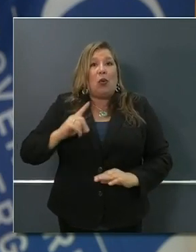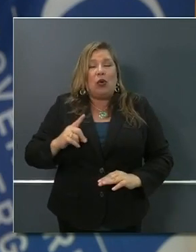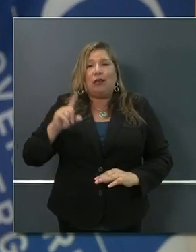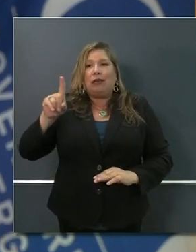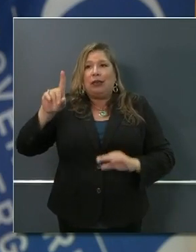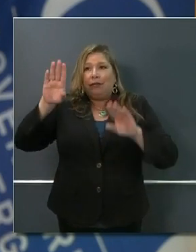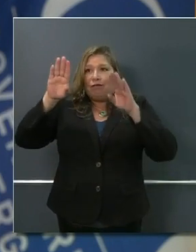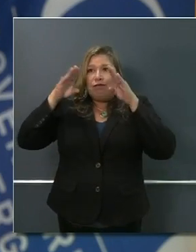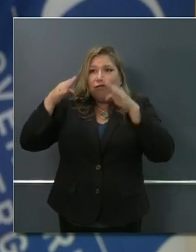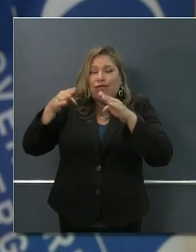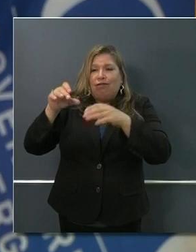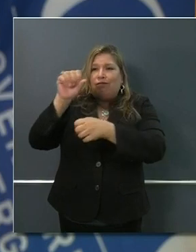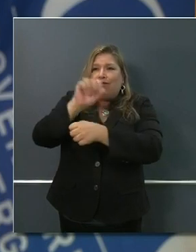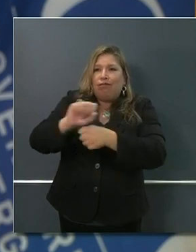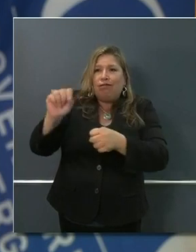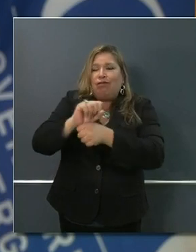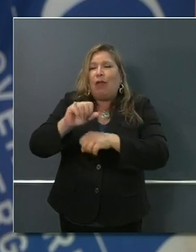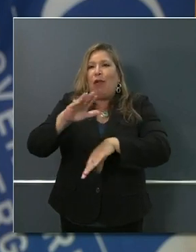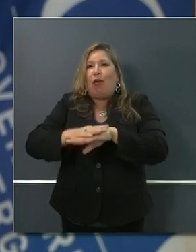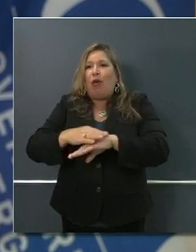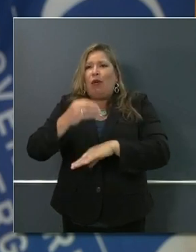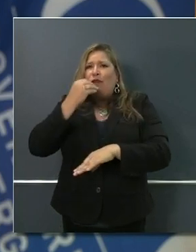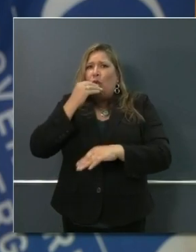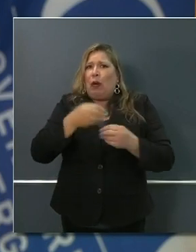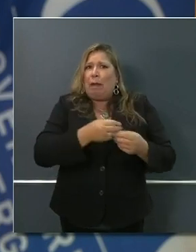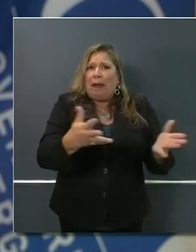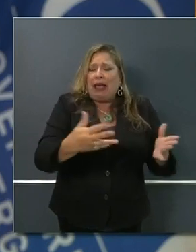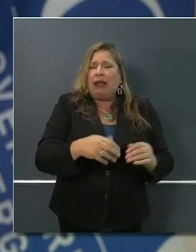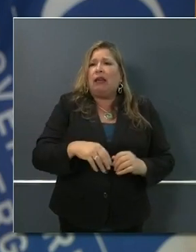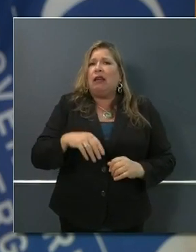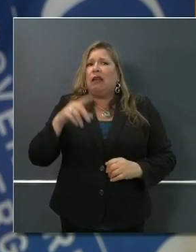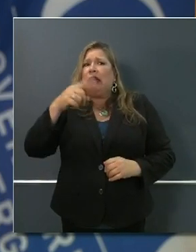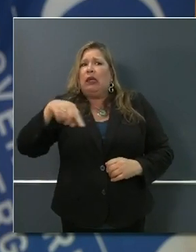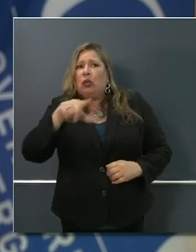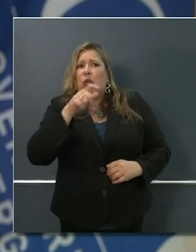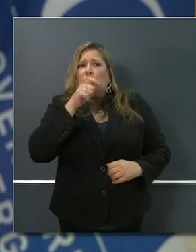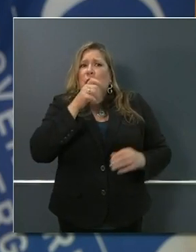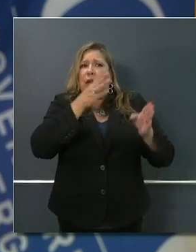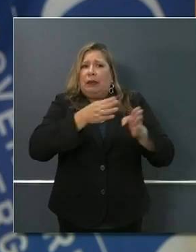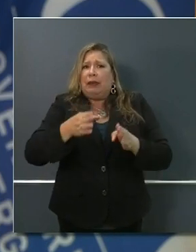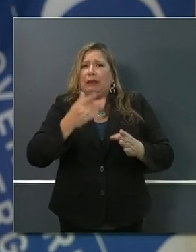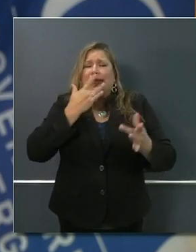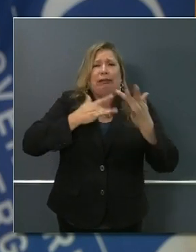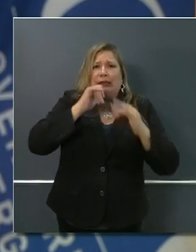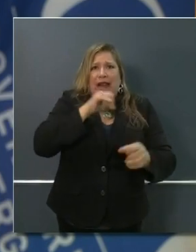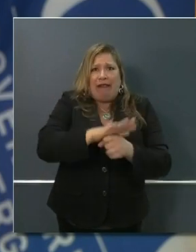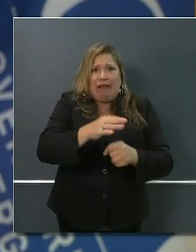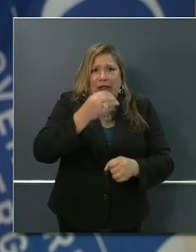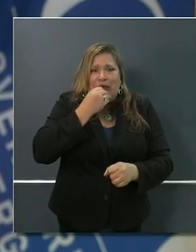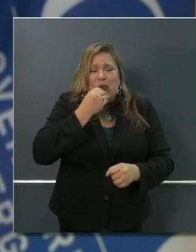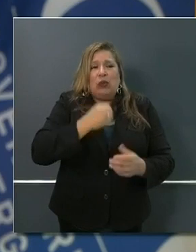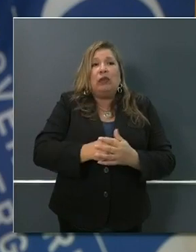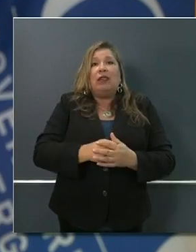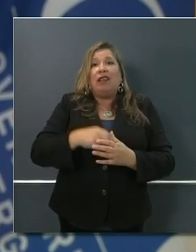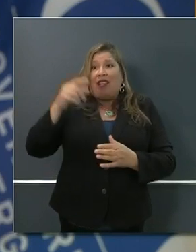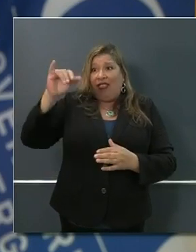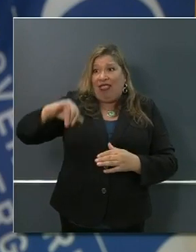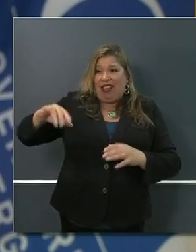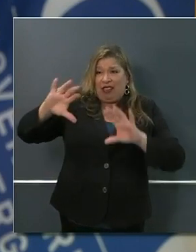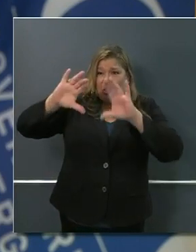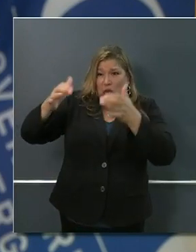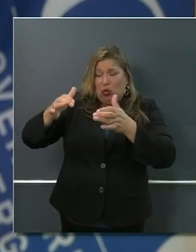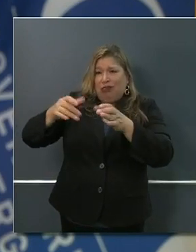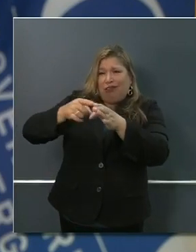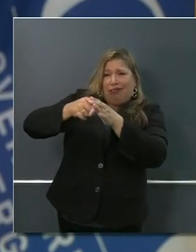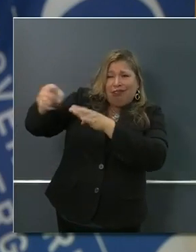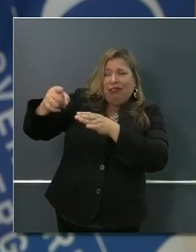banks and food insecurity. They are meeting, even as we are here today, discussing not only the short-term way to